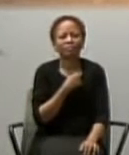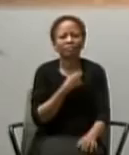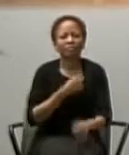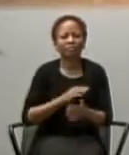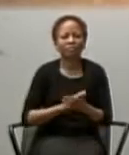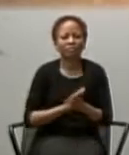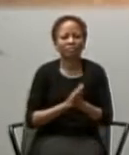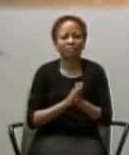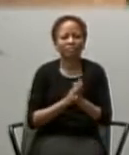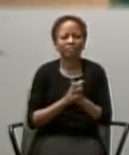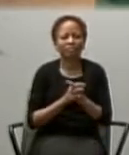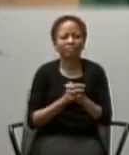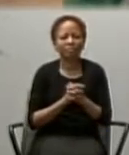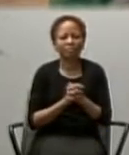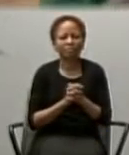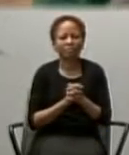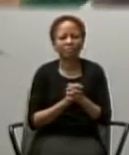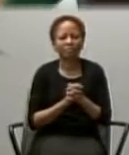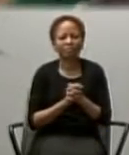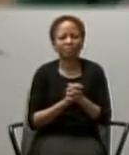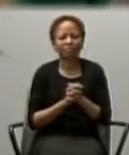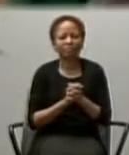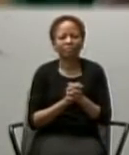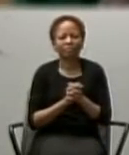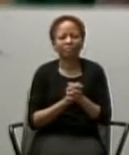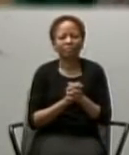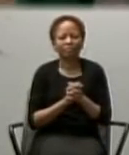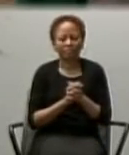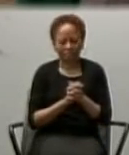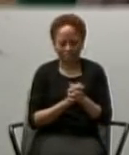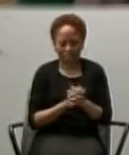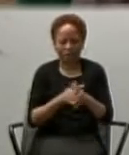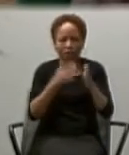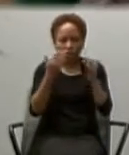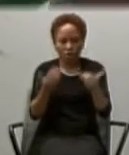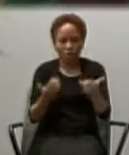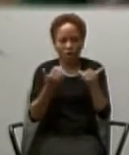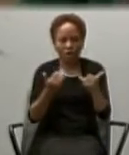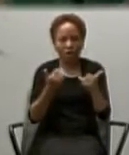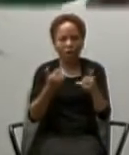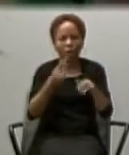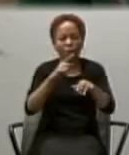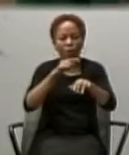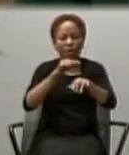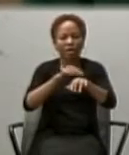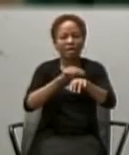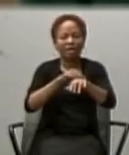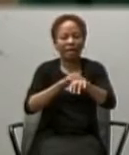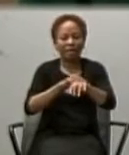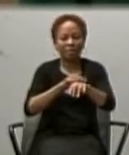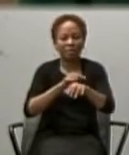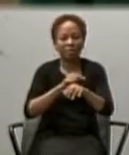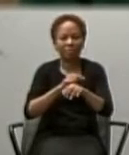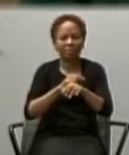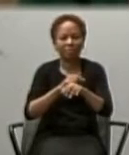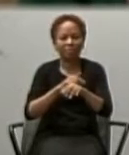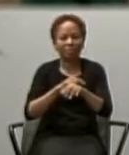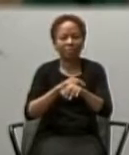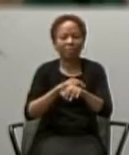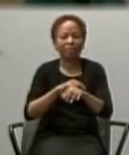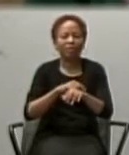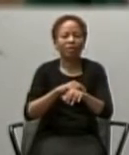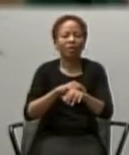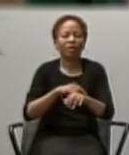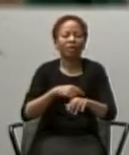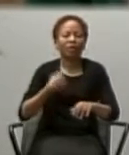There is, in the times in which we live, the natural tendency to believe